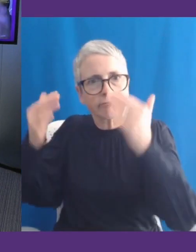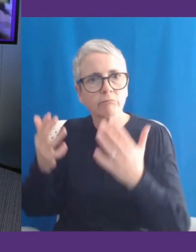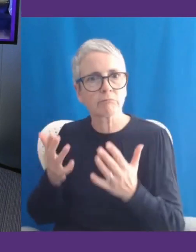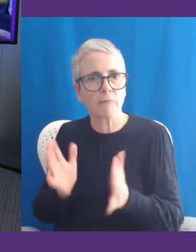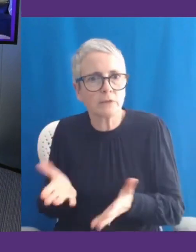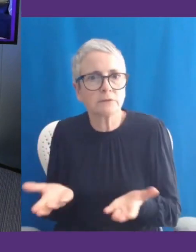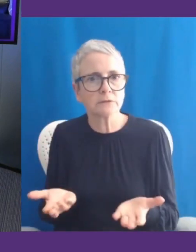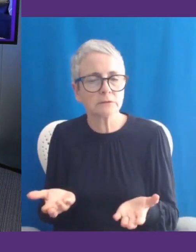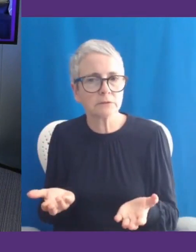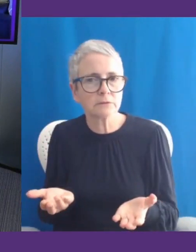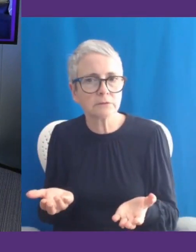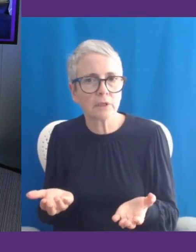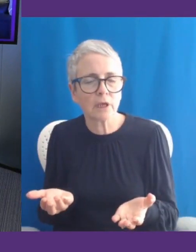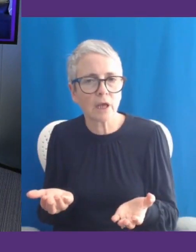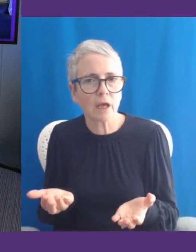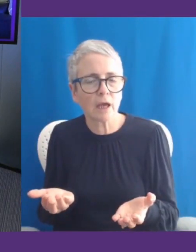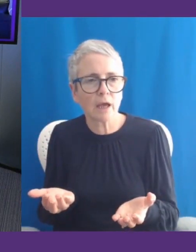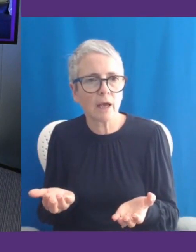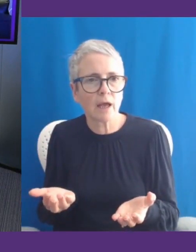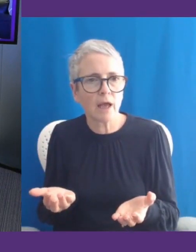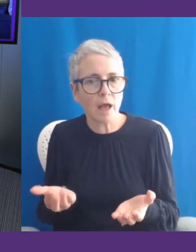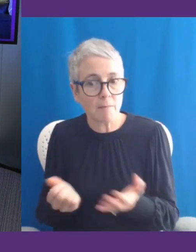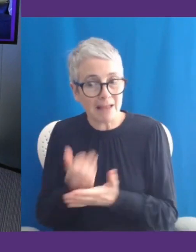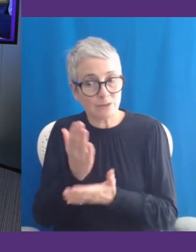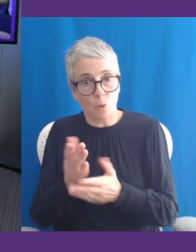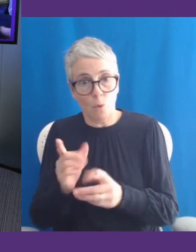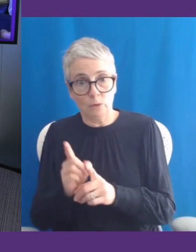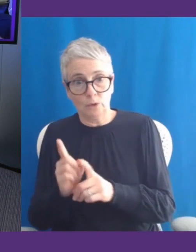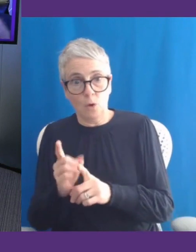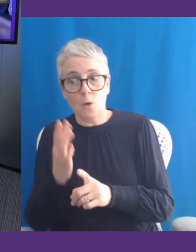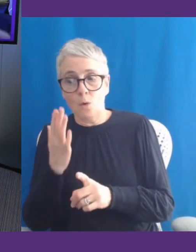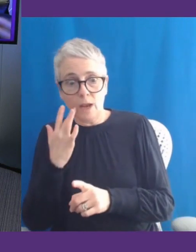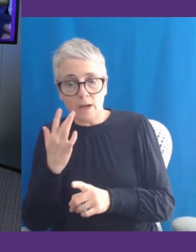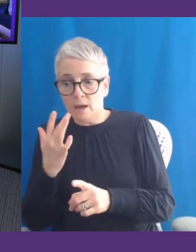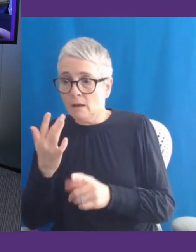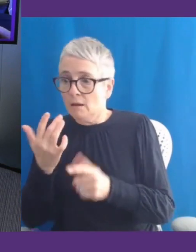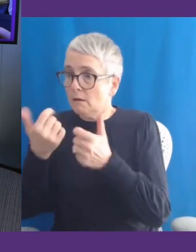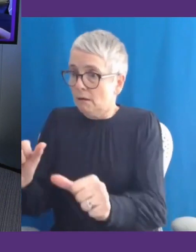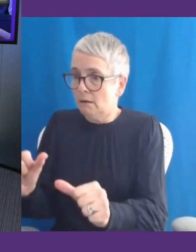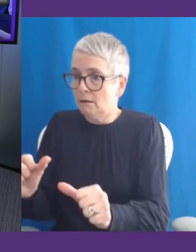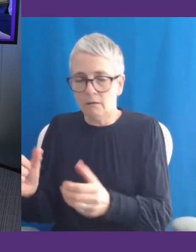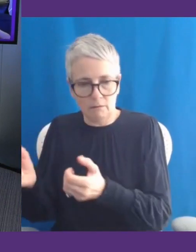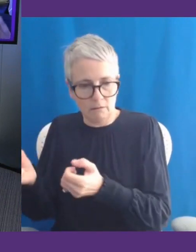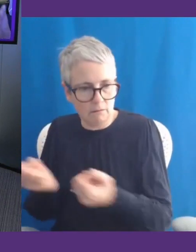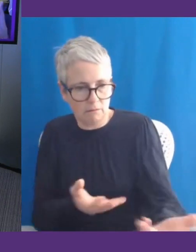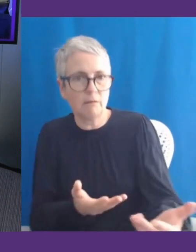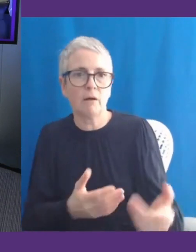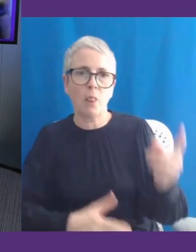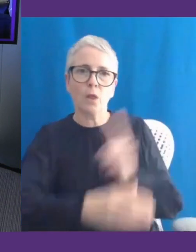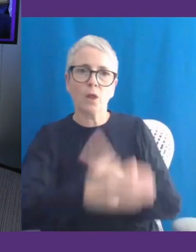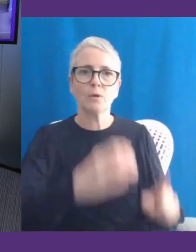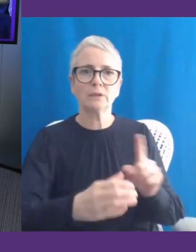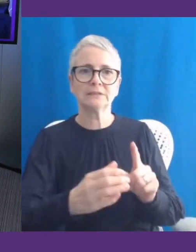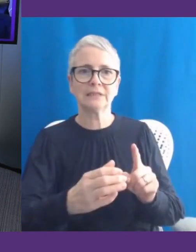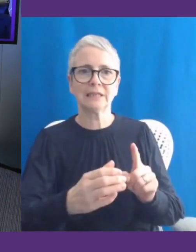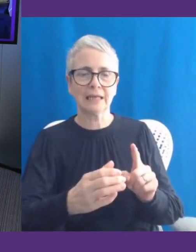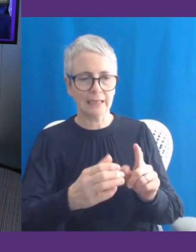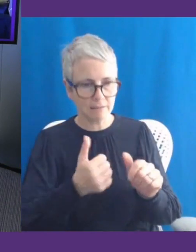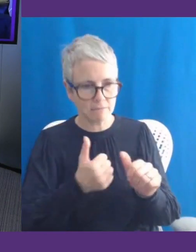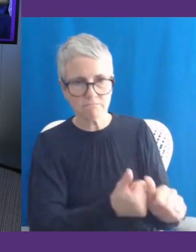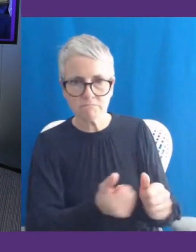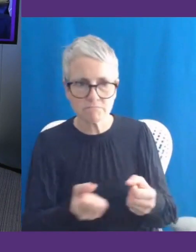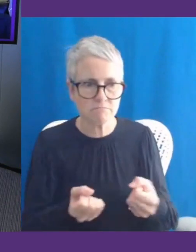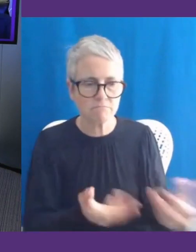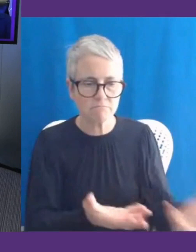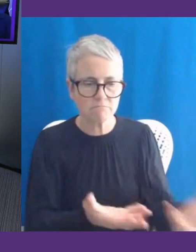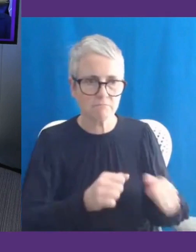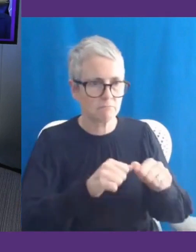people are getting those pieces of technology that they need. So it's again about that partnership and that synergy, but it really can't be one or the